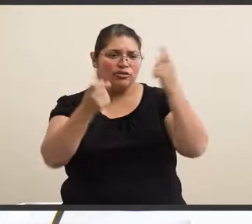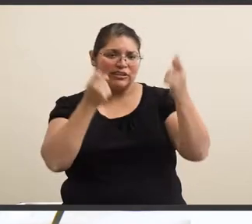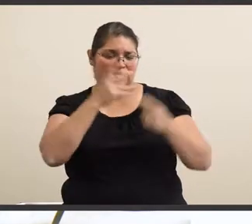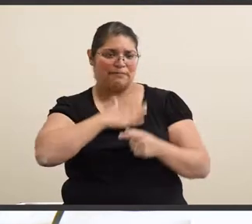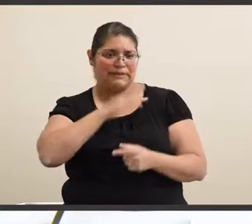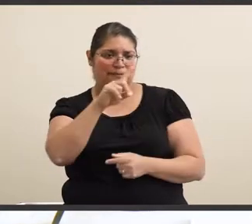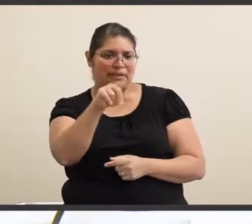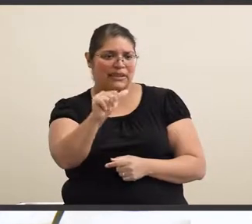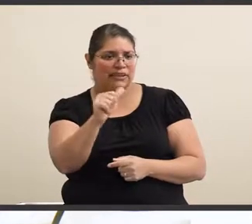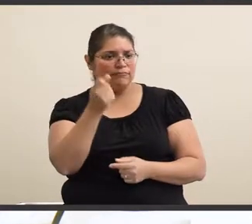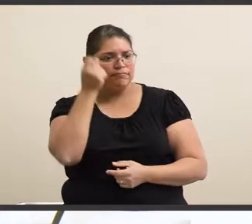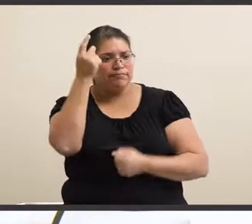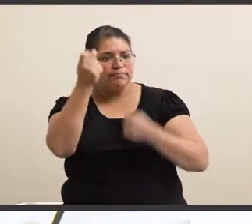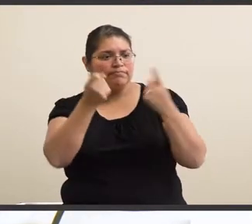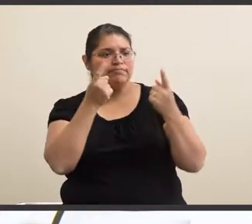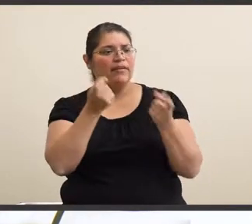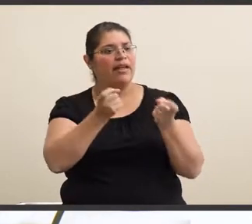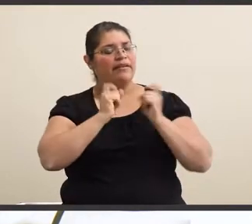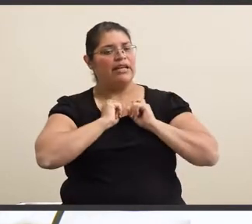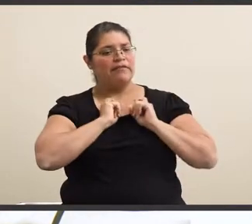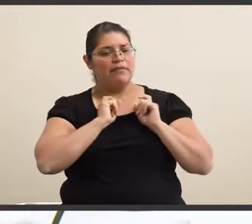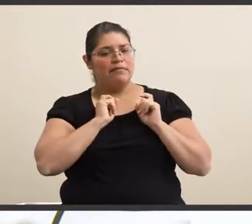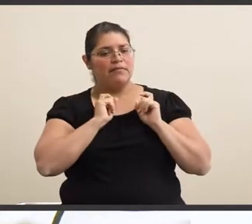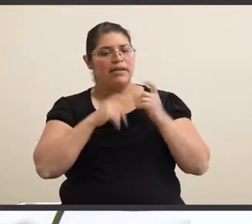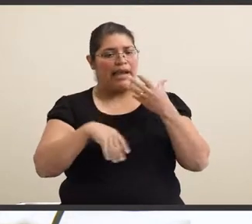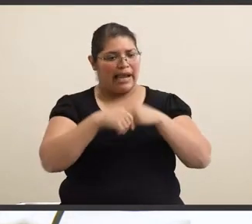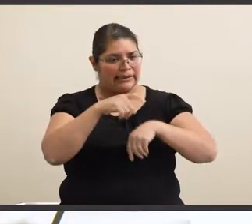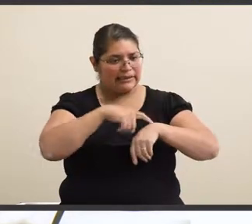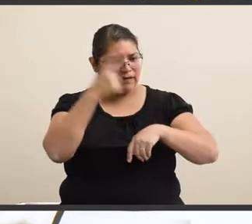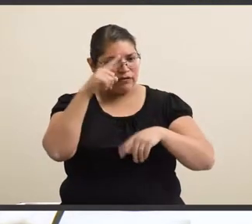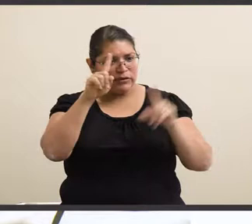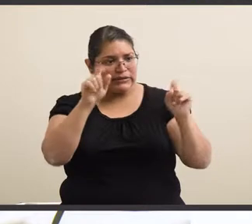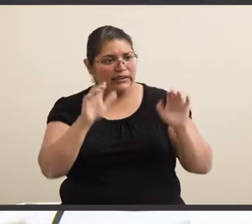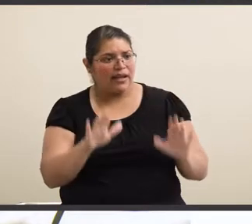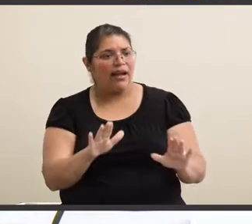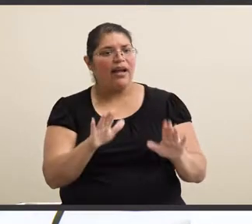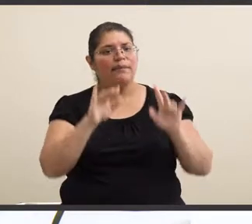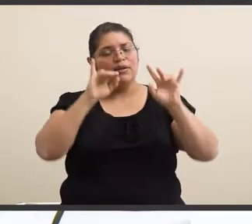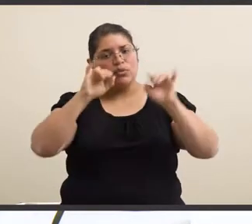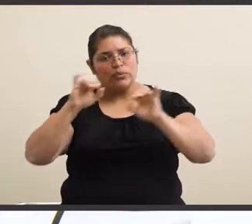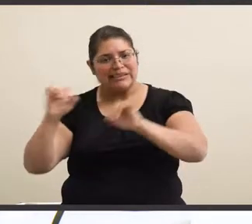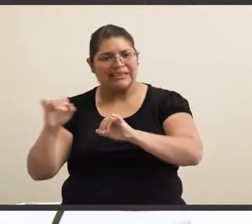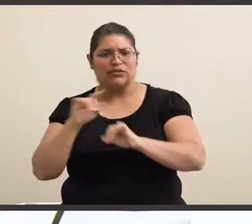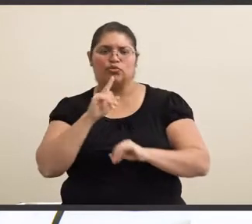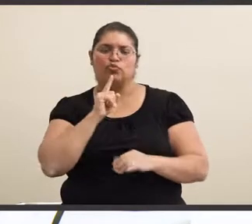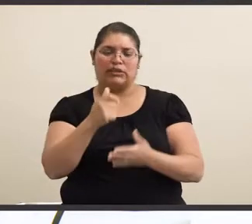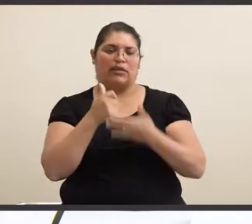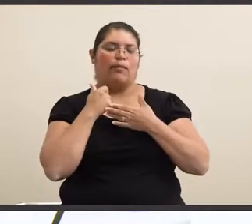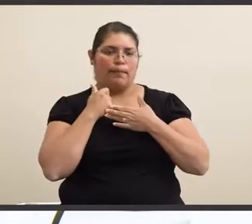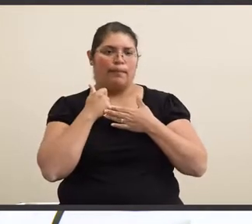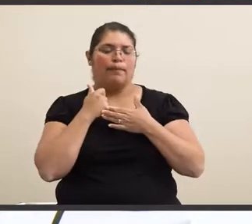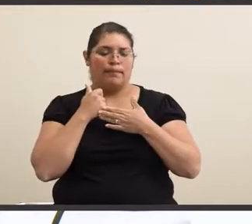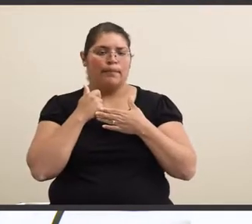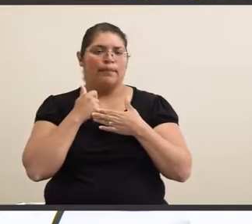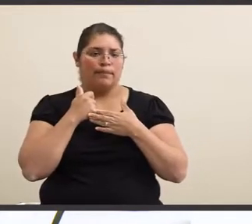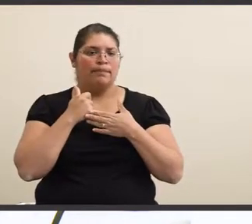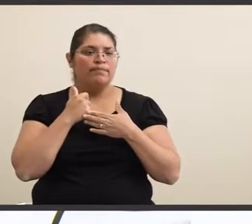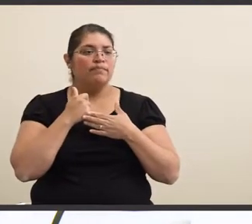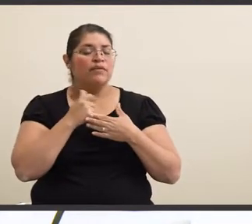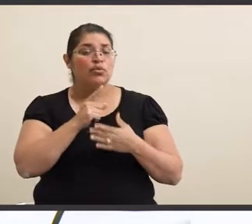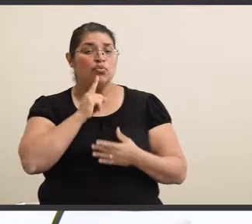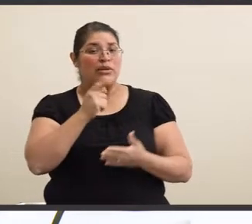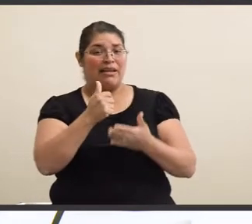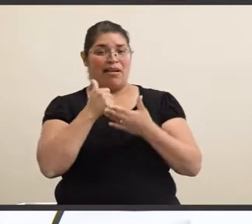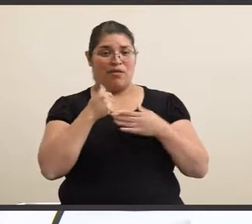my disability and have given me extended time for tests and quizzes, which really helps. And what